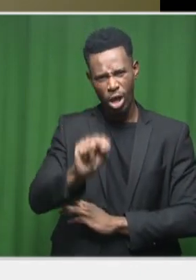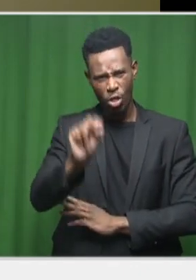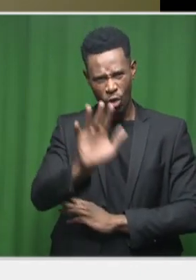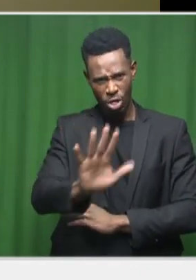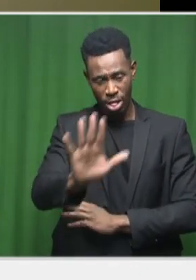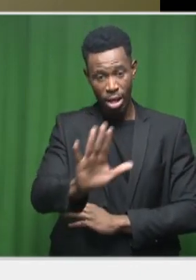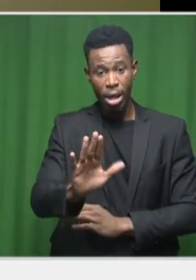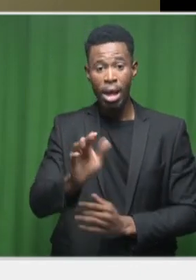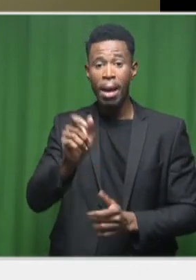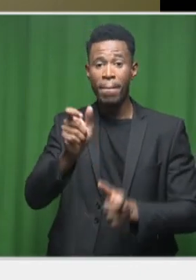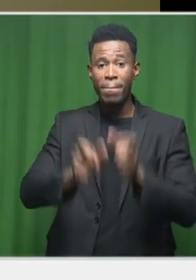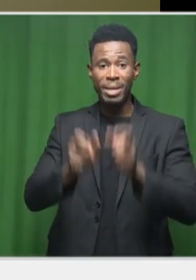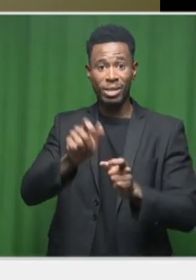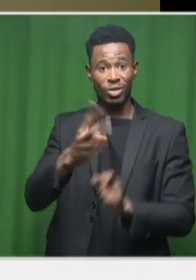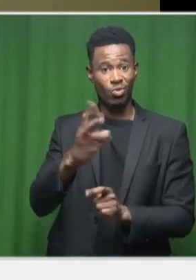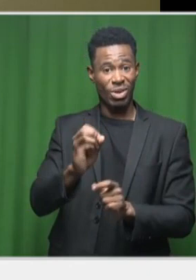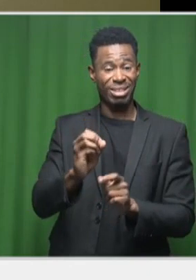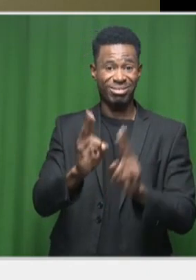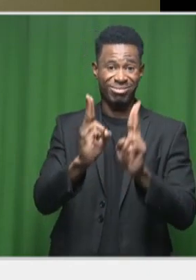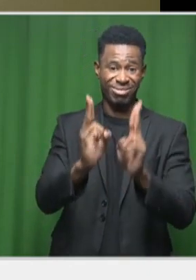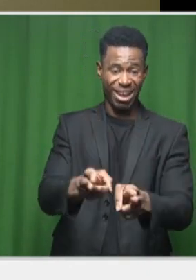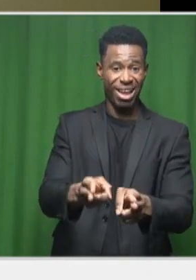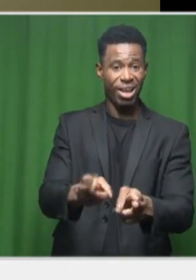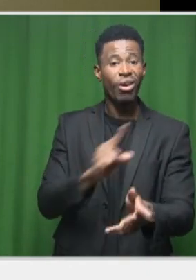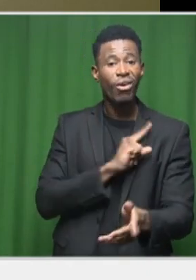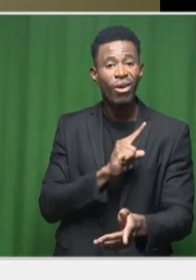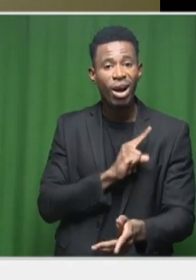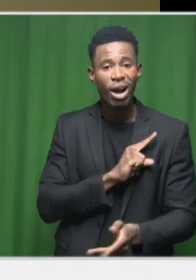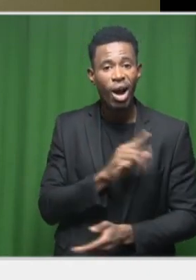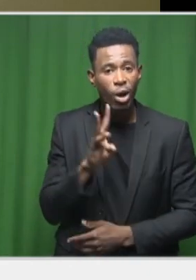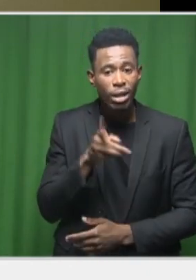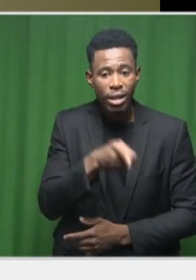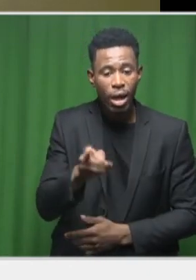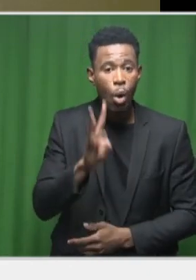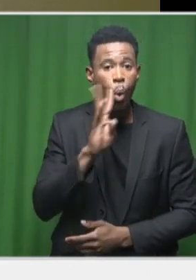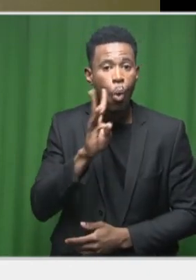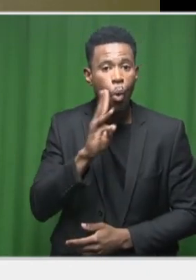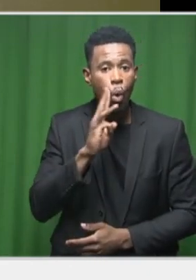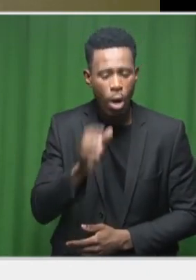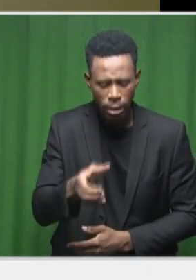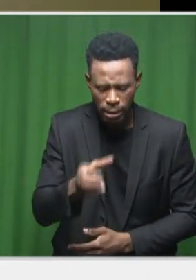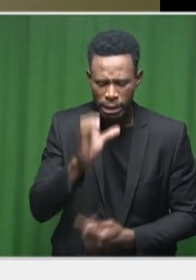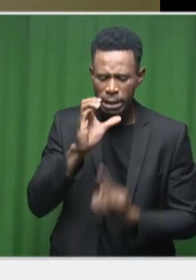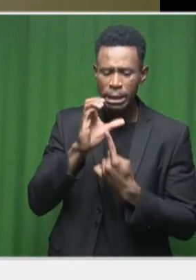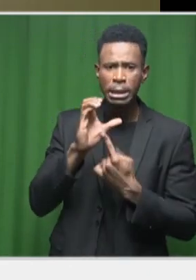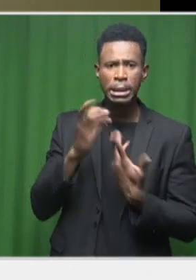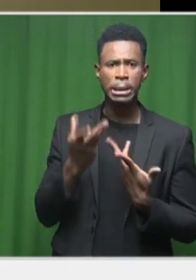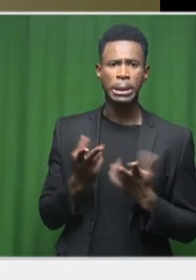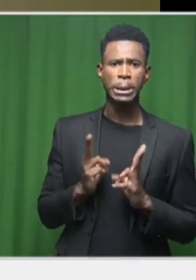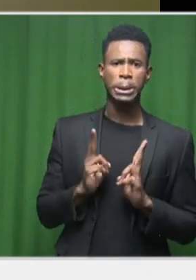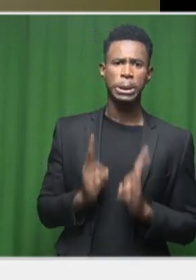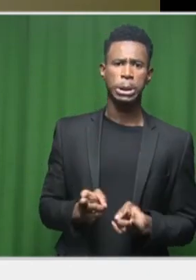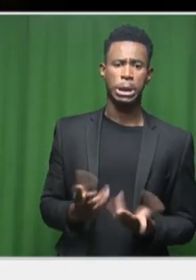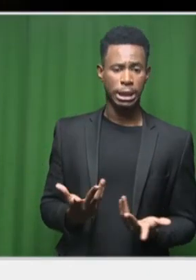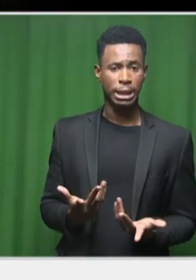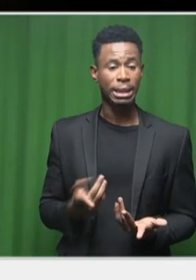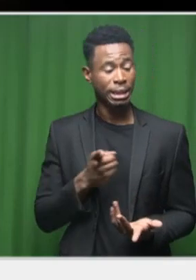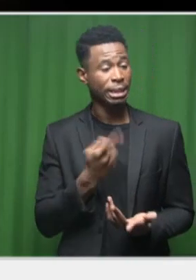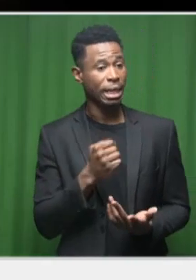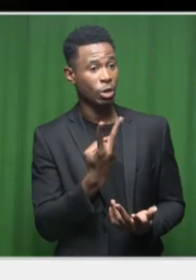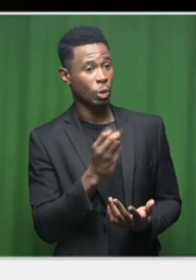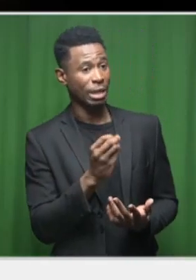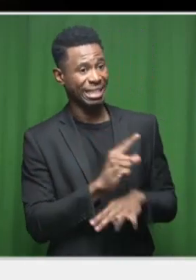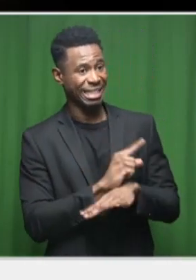their communities, we should never have gotten to that stage. For 20 seconds, that's a challenge. But